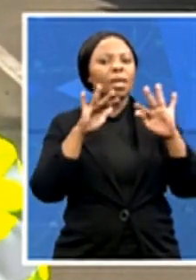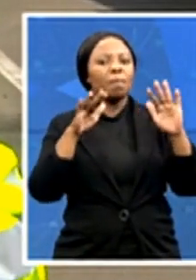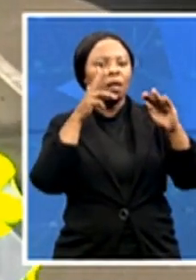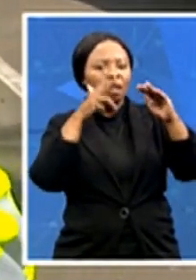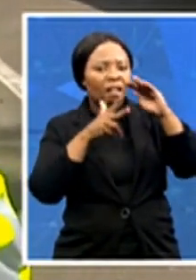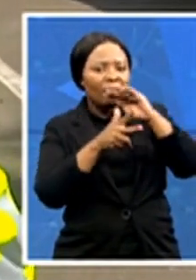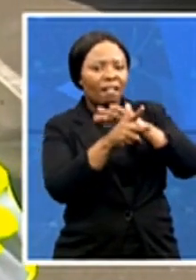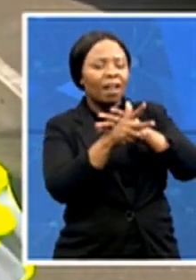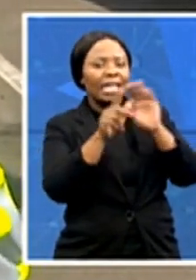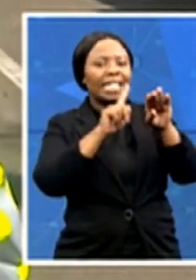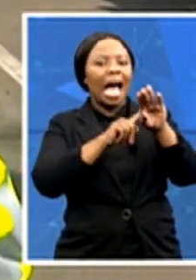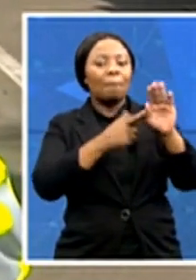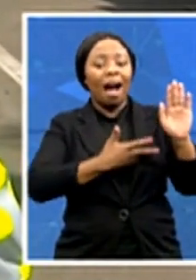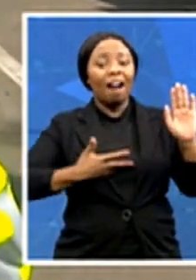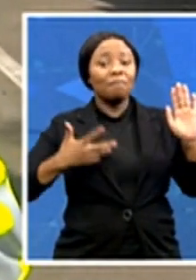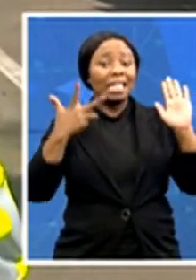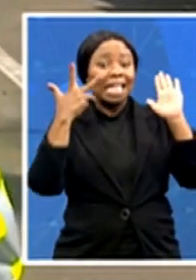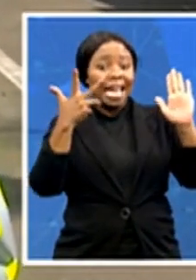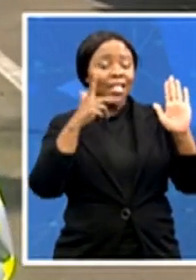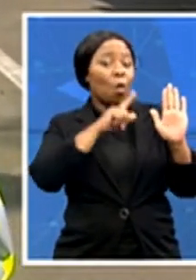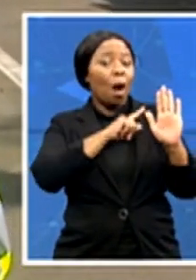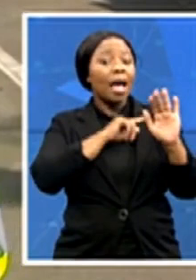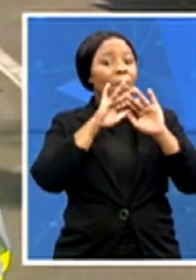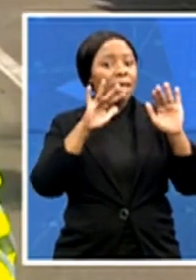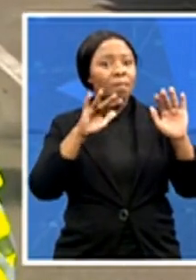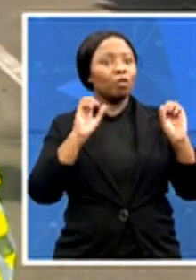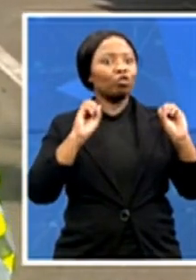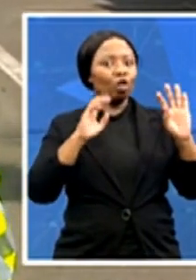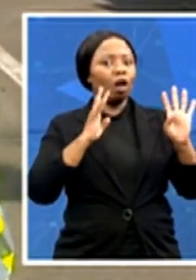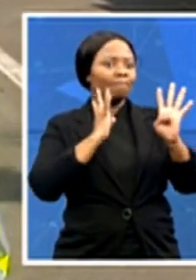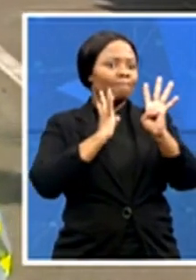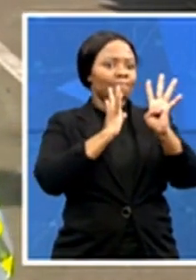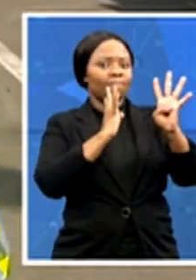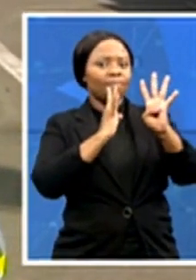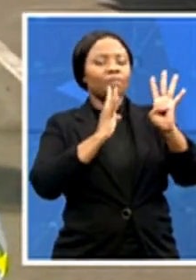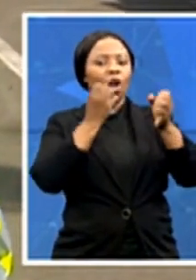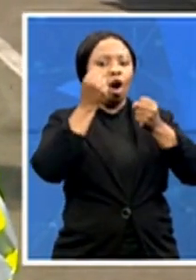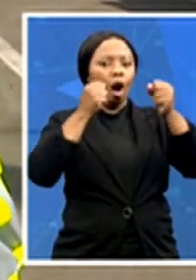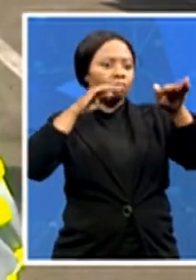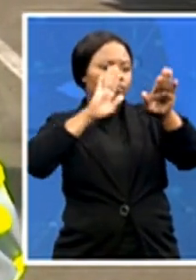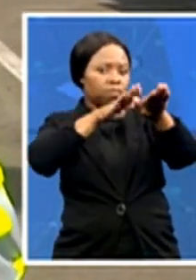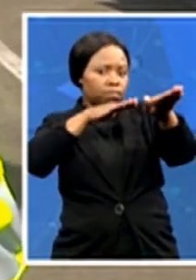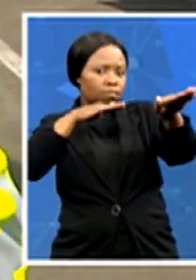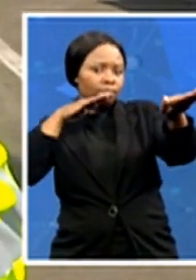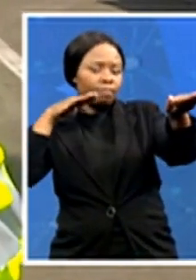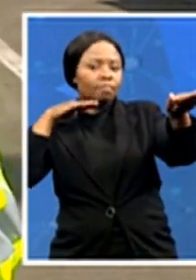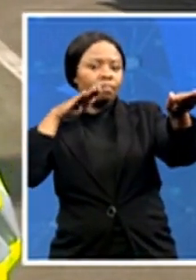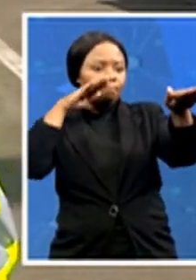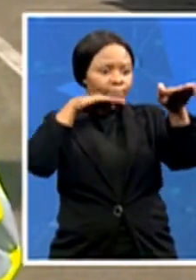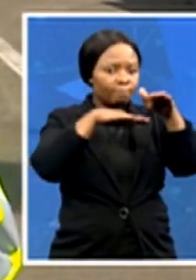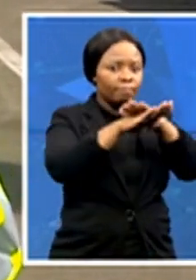started lining up and queuing for that life-saving shot. This is an initiative really that's been